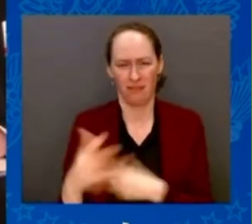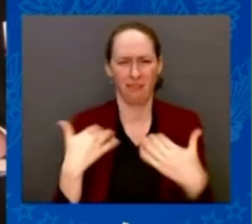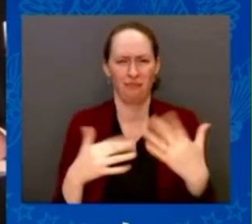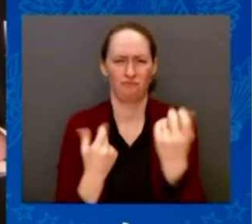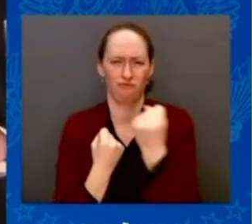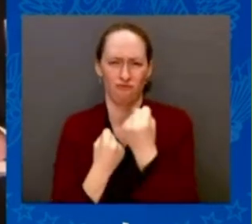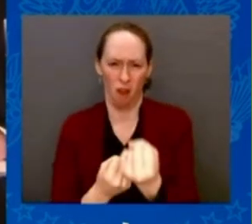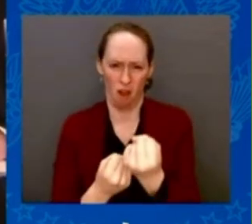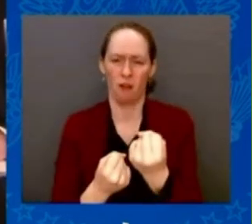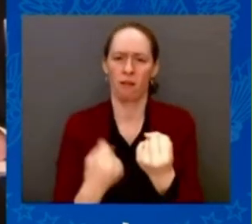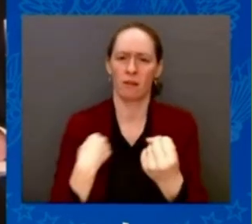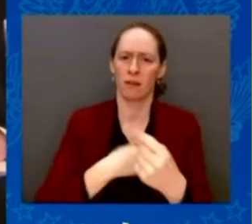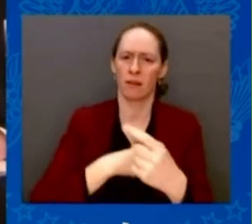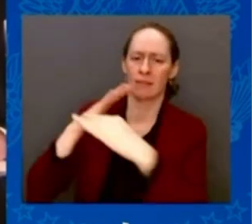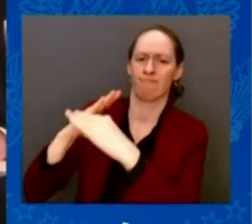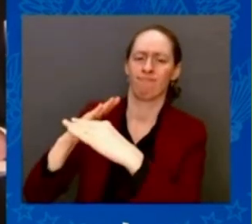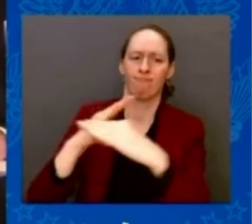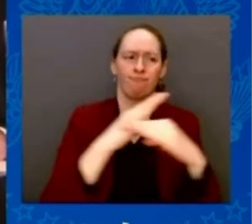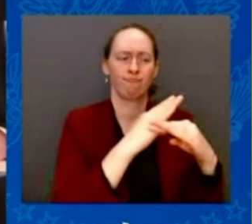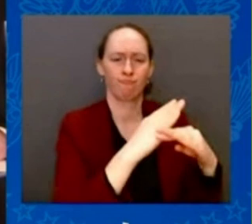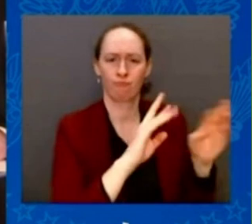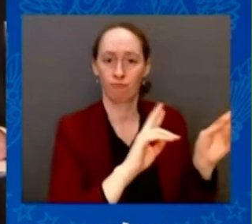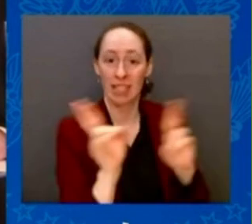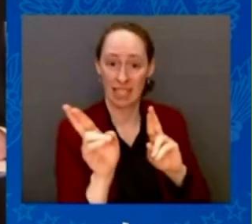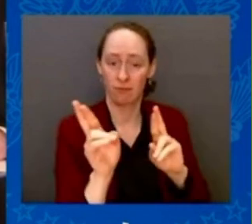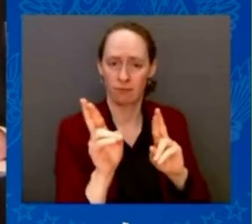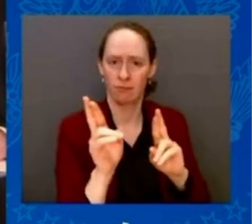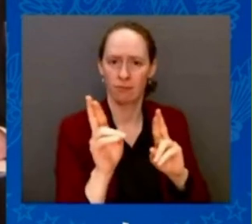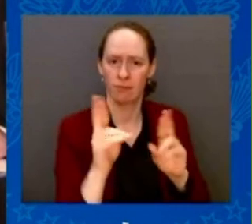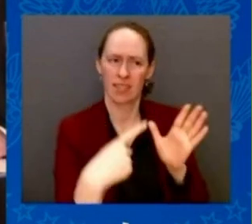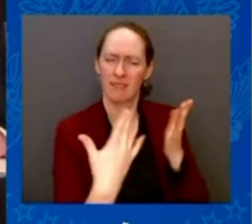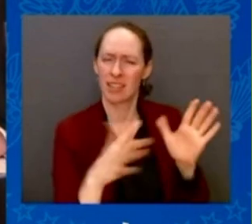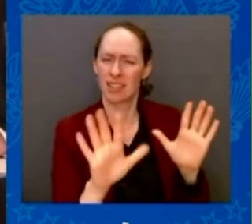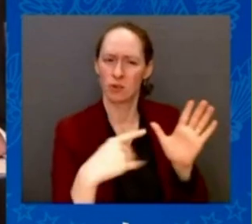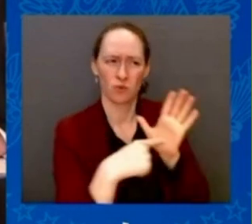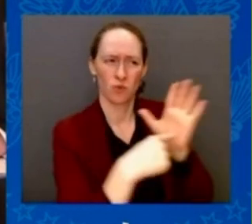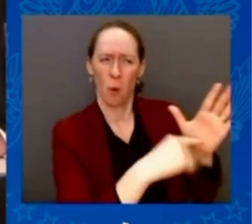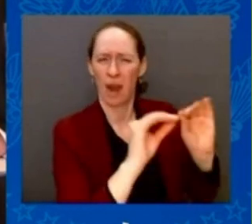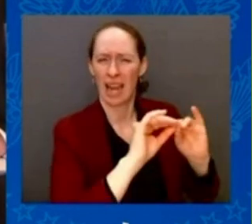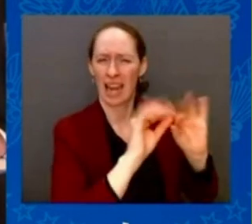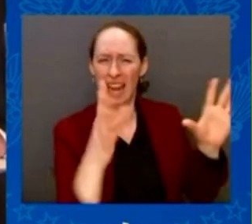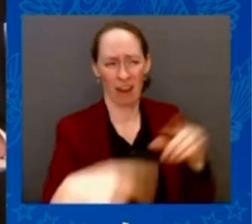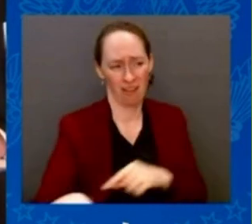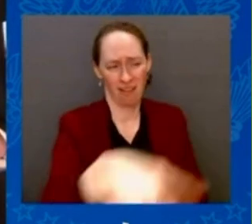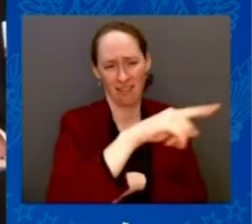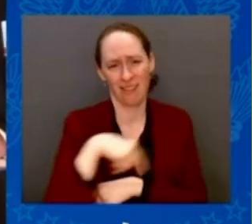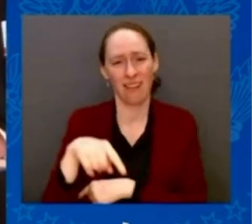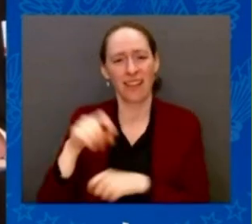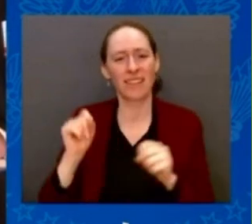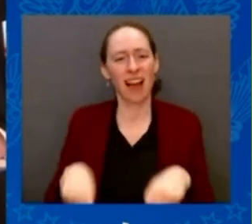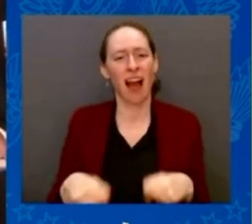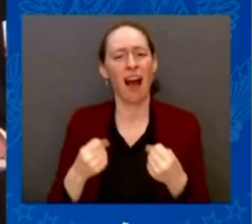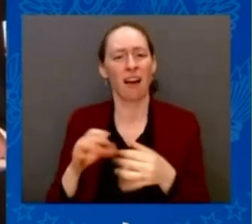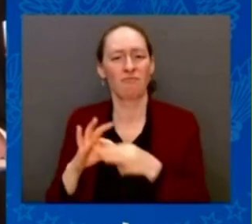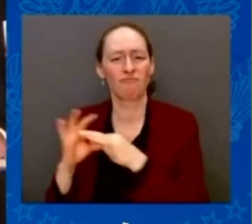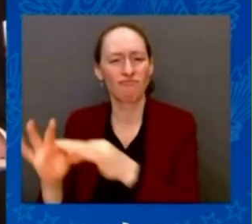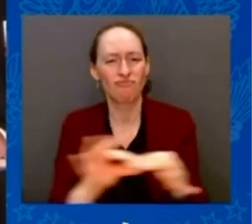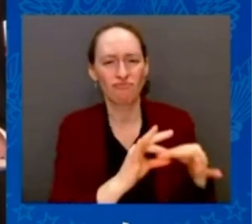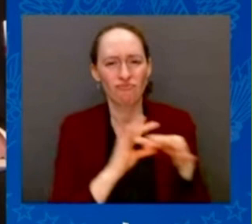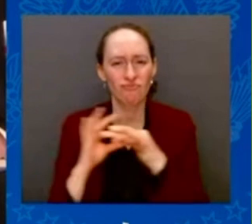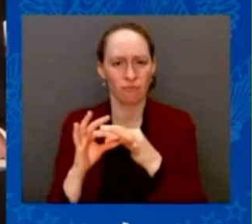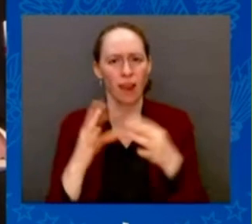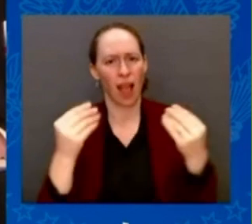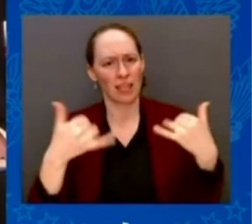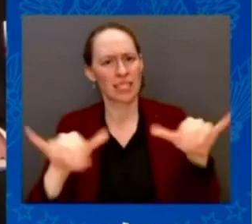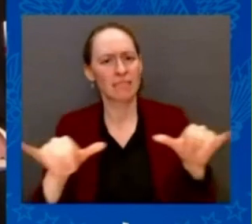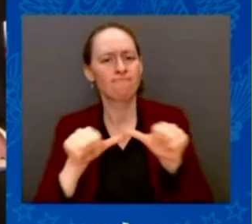solidarity and humanity because of our help to Ukraine. President Biden, your presence here is another proof